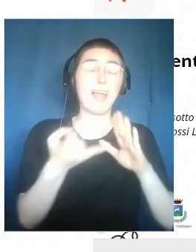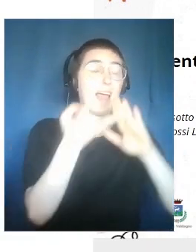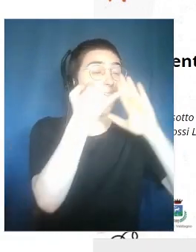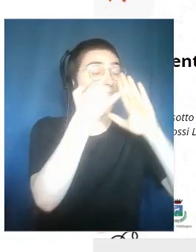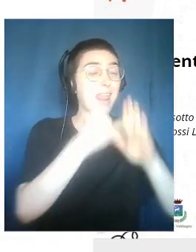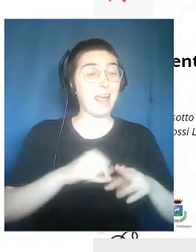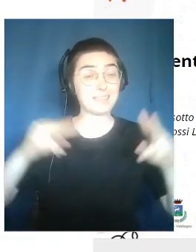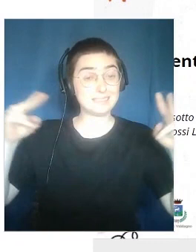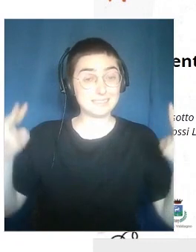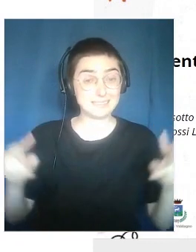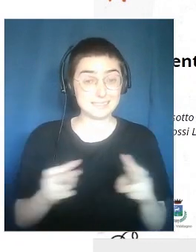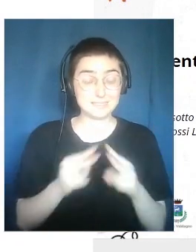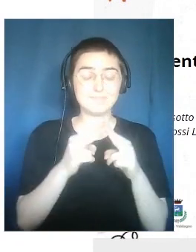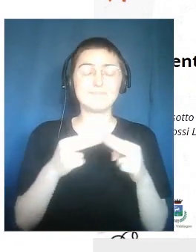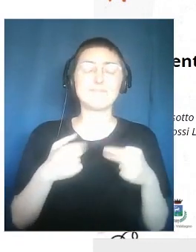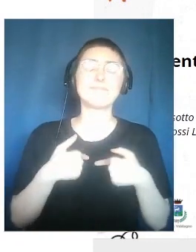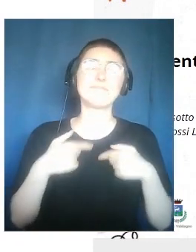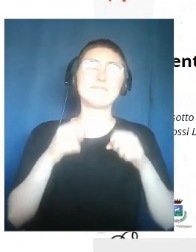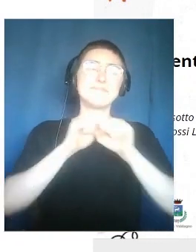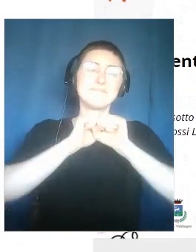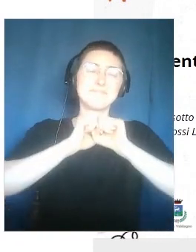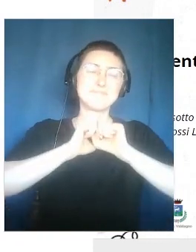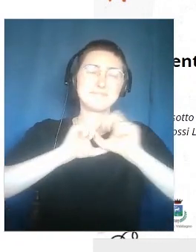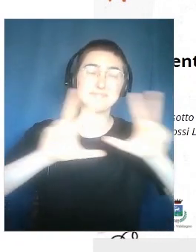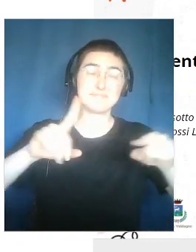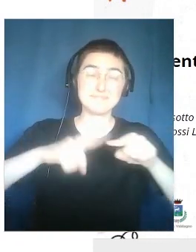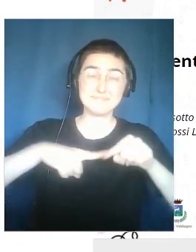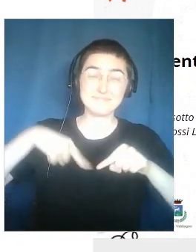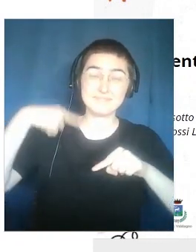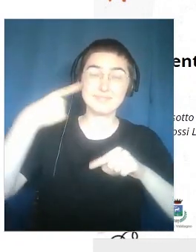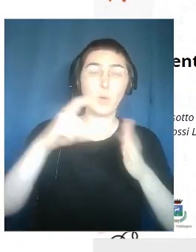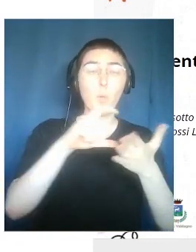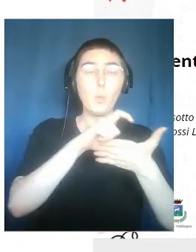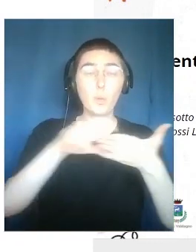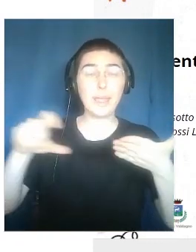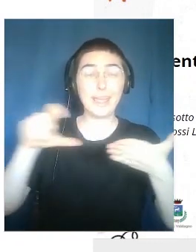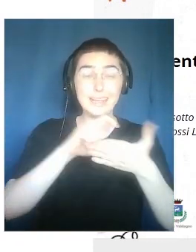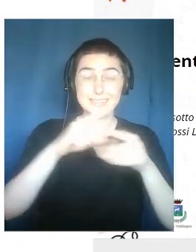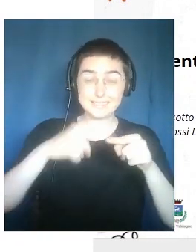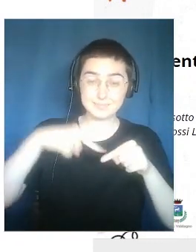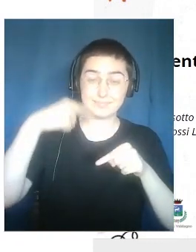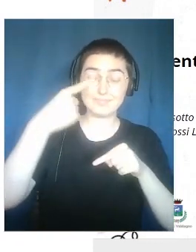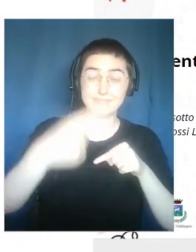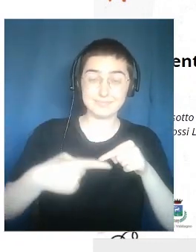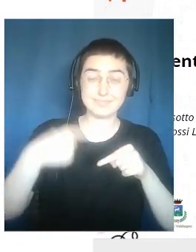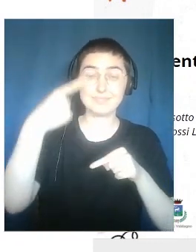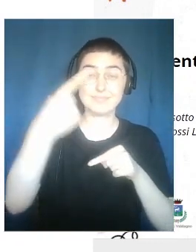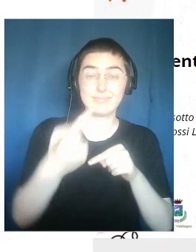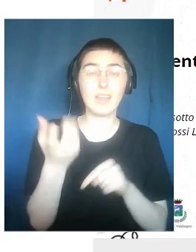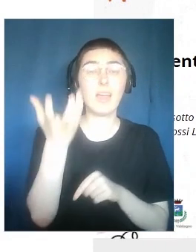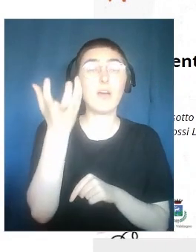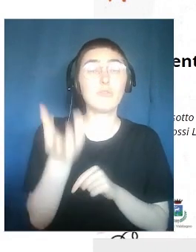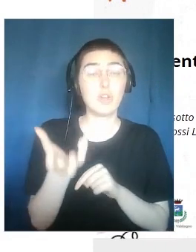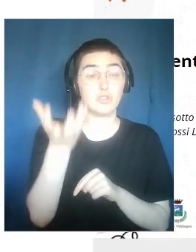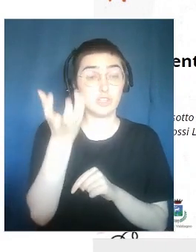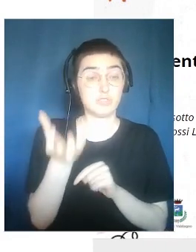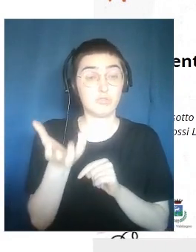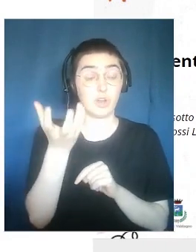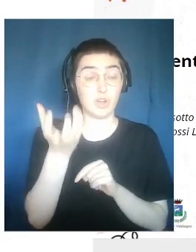last event and i would like to tell you that over the last over the next weeks